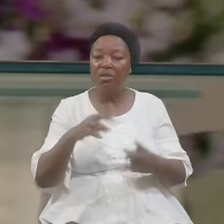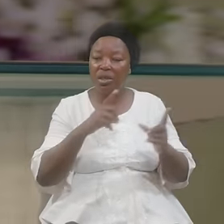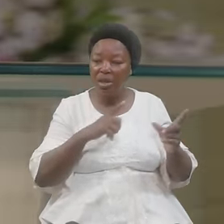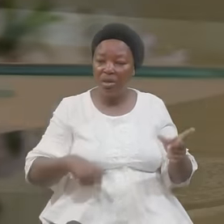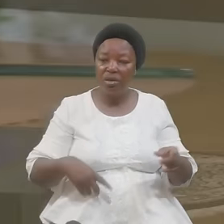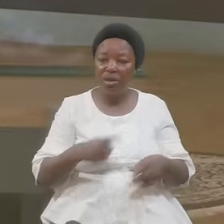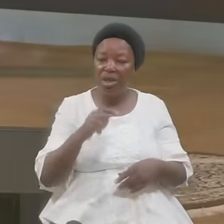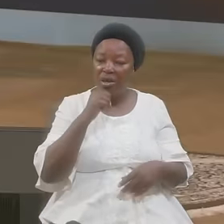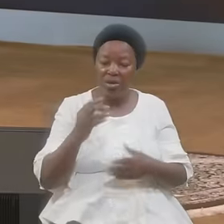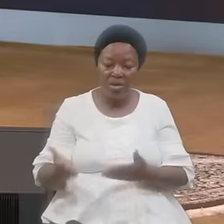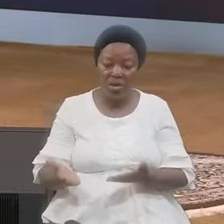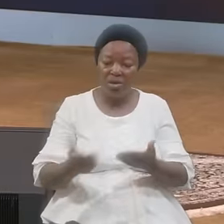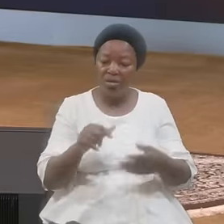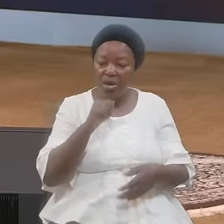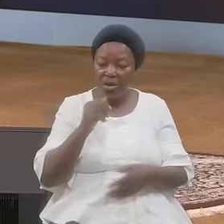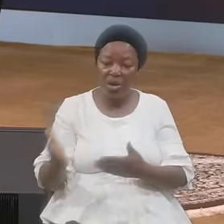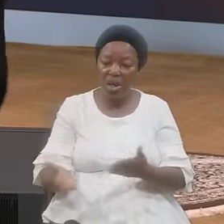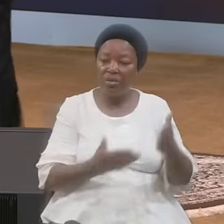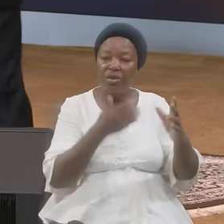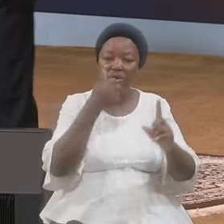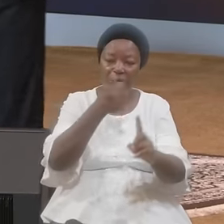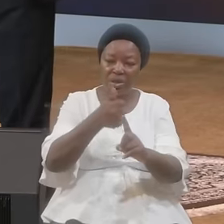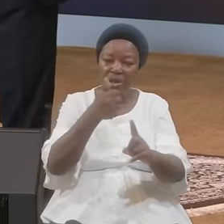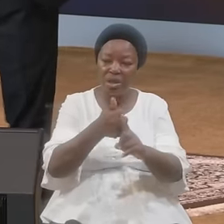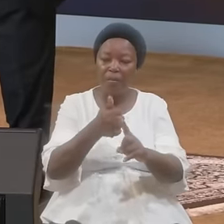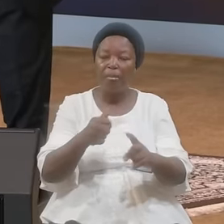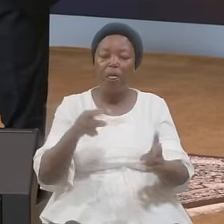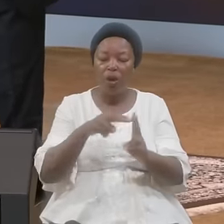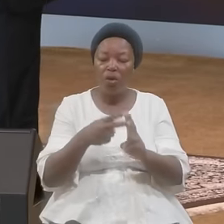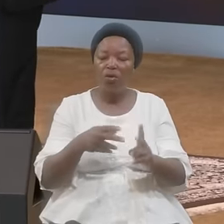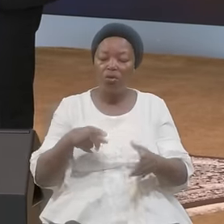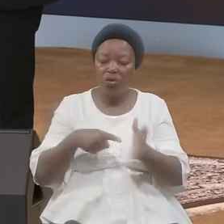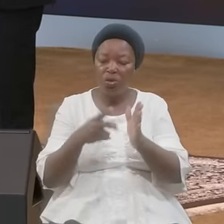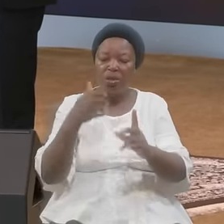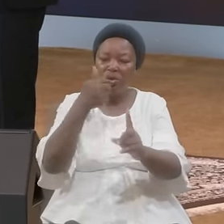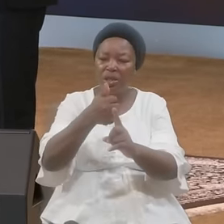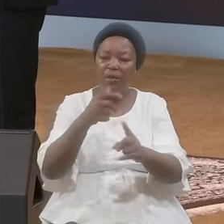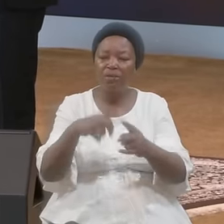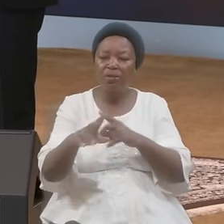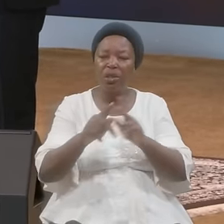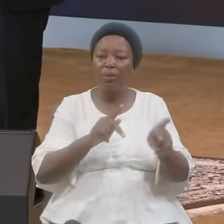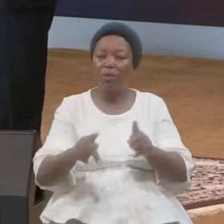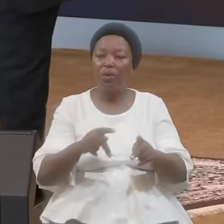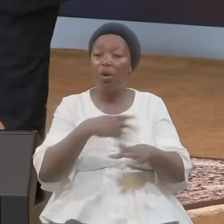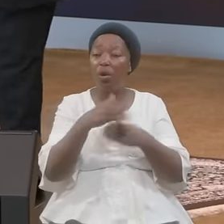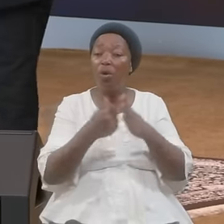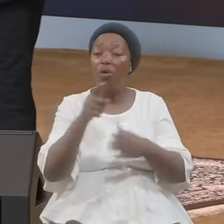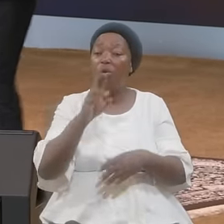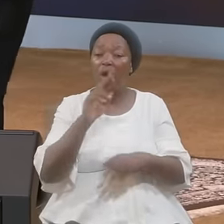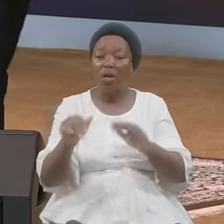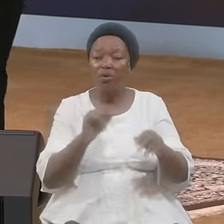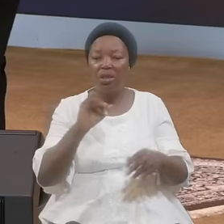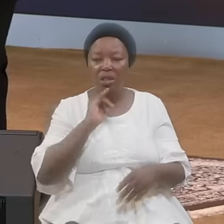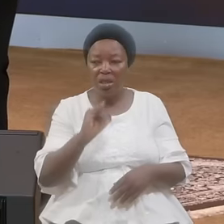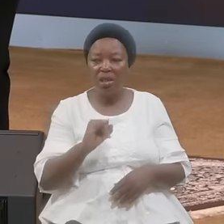Not Carrying Yourself And You know Showing Yourself To The People All You're Doing Is